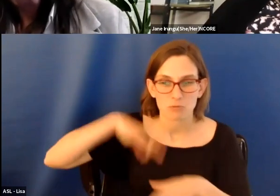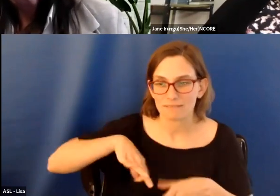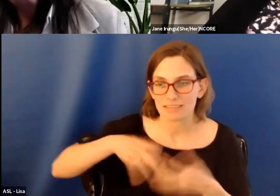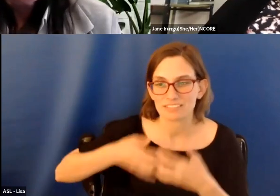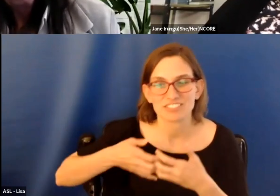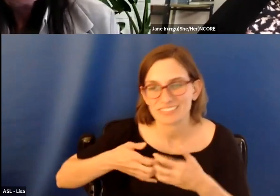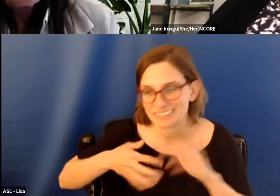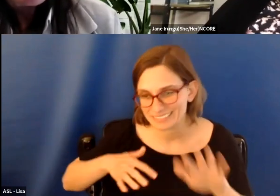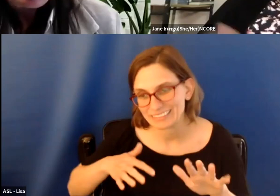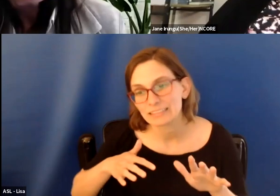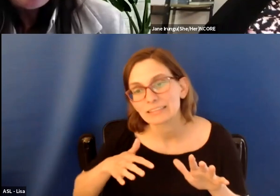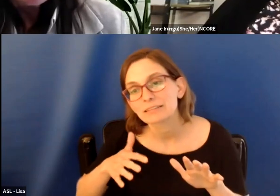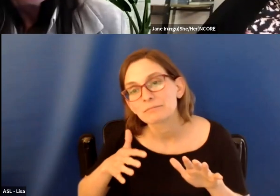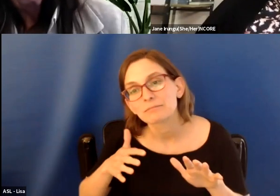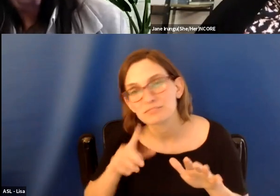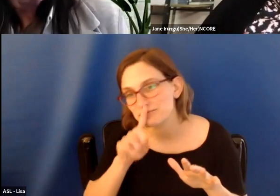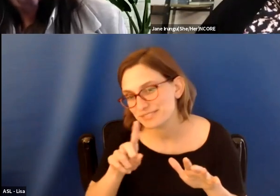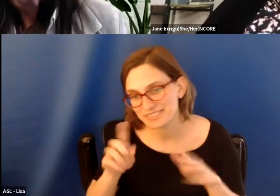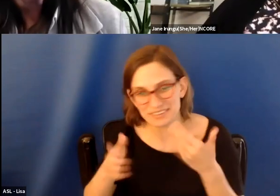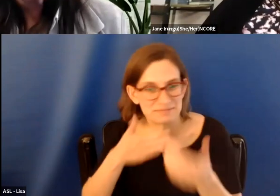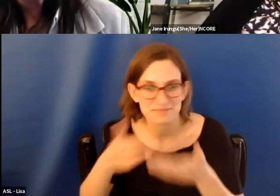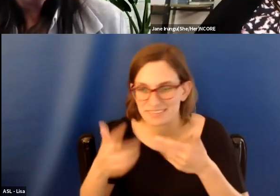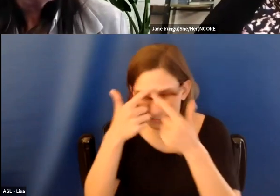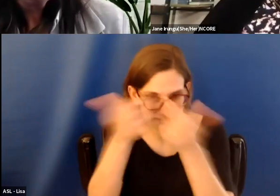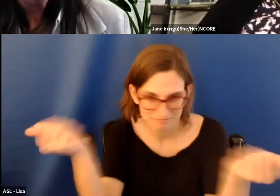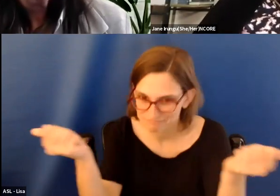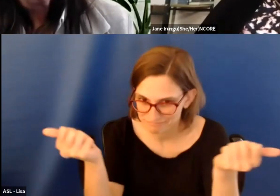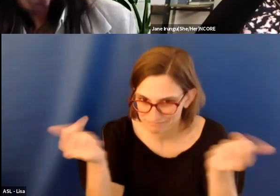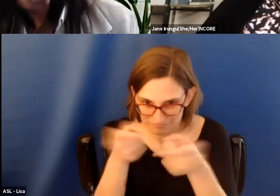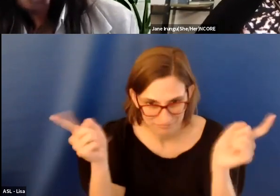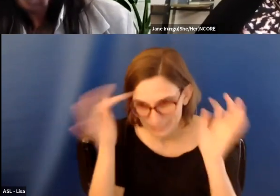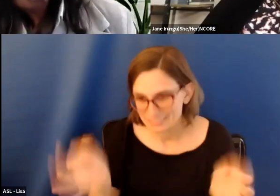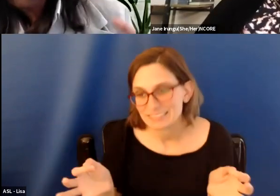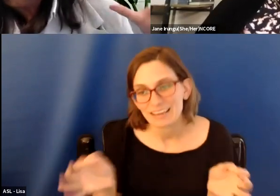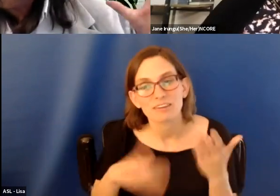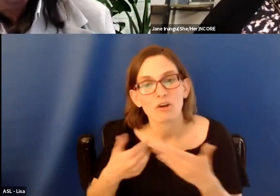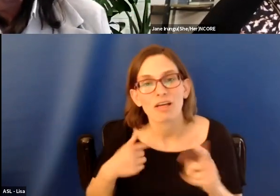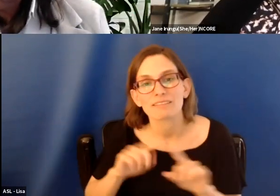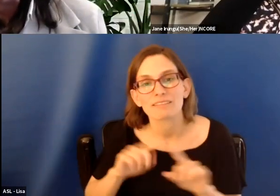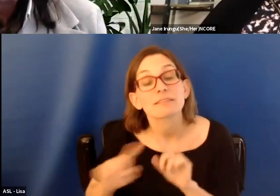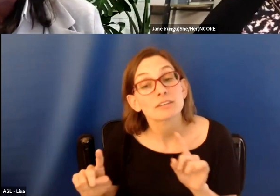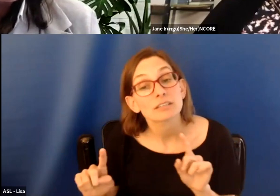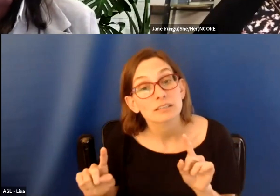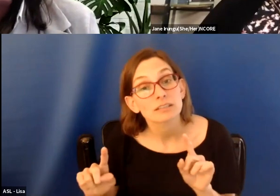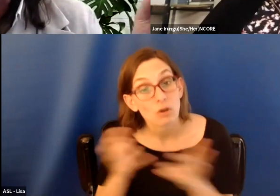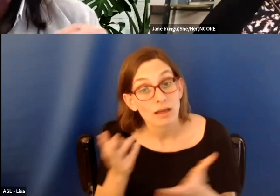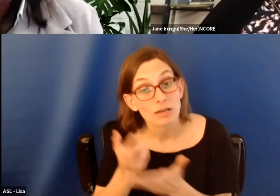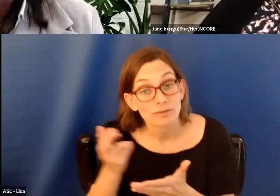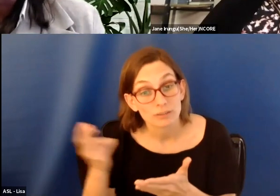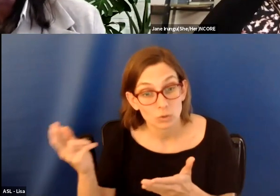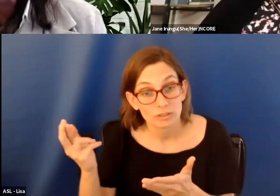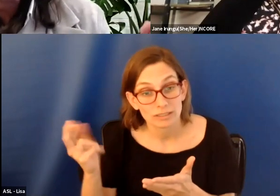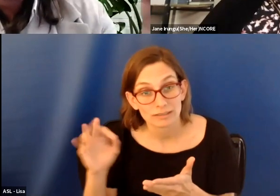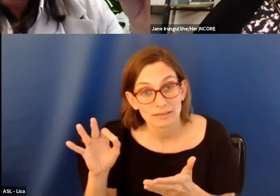them. Let them know they can use whichever they want. Yeah. You can use whatever you want. they all have different, there's actually a ton of resources out there if you want